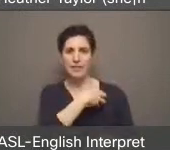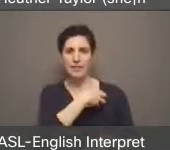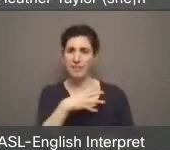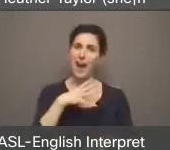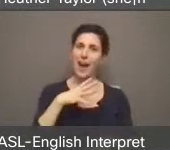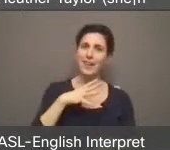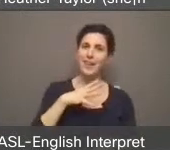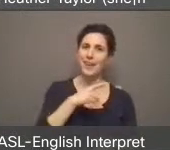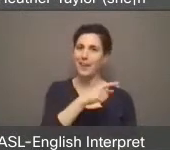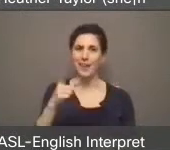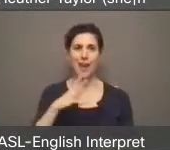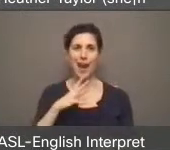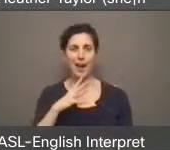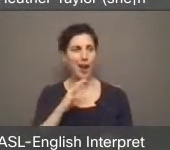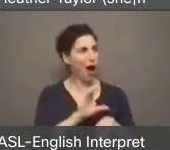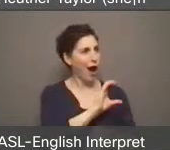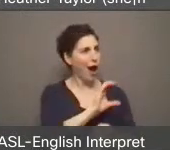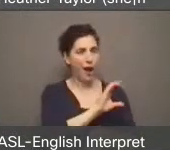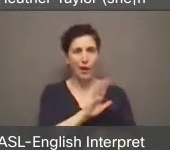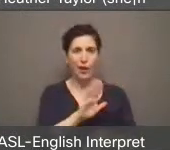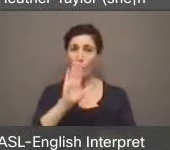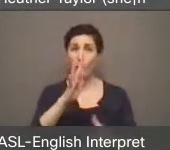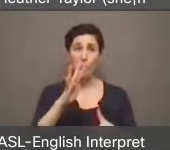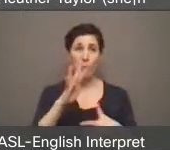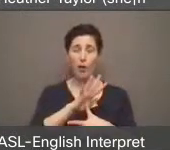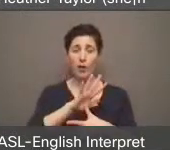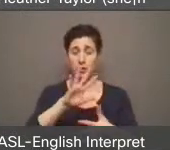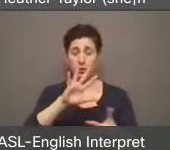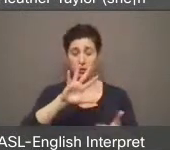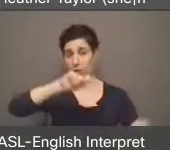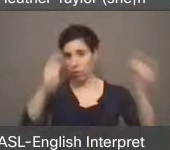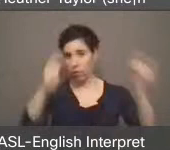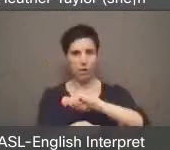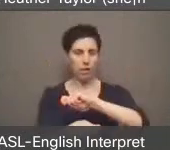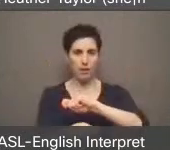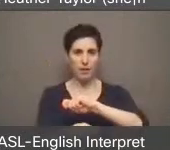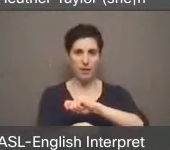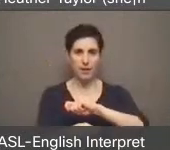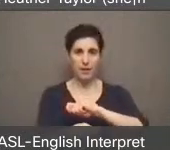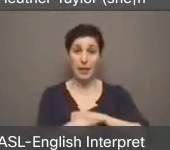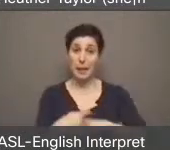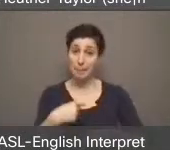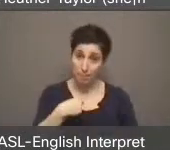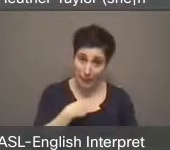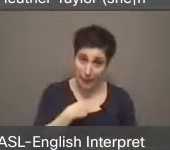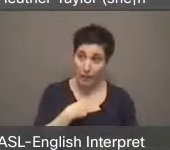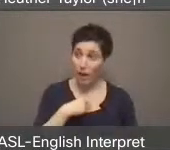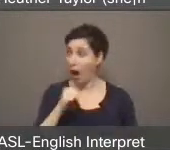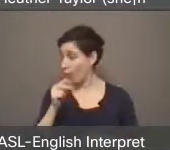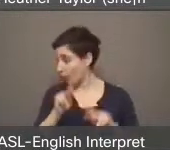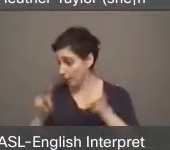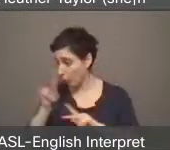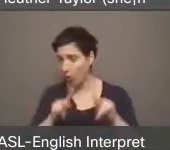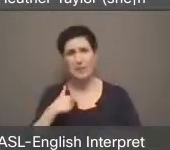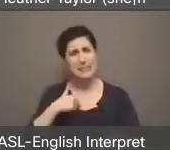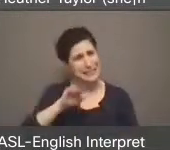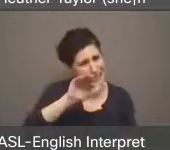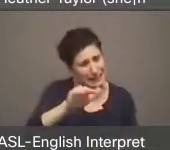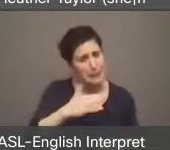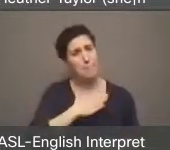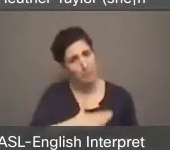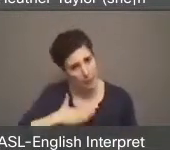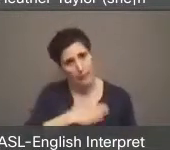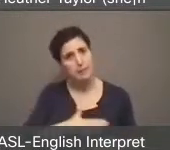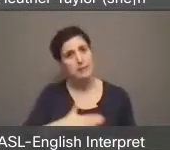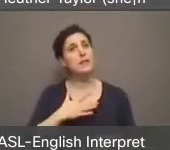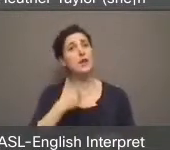question. You have your priorities backward. Me and many of other colors are imploring you to not go along with the status quo